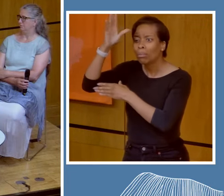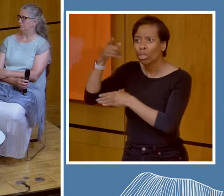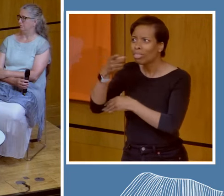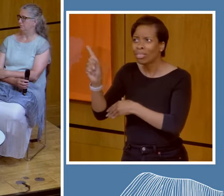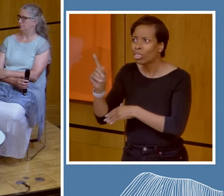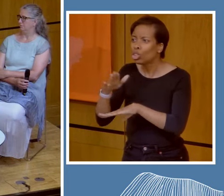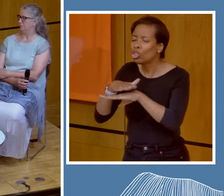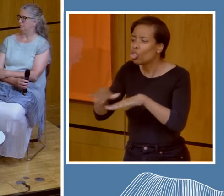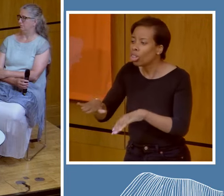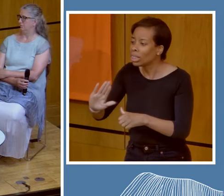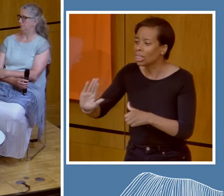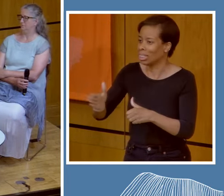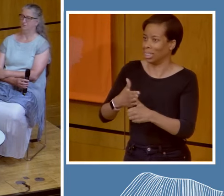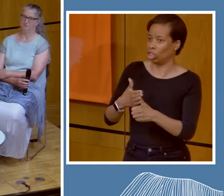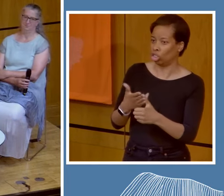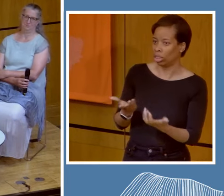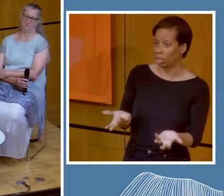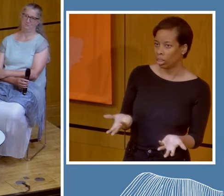this global report.